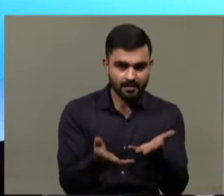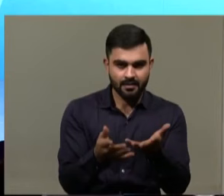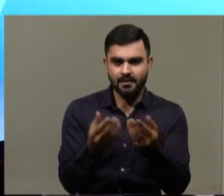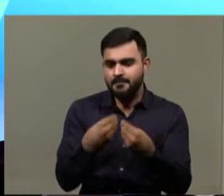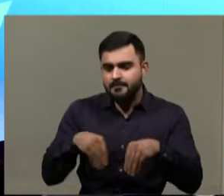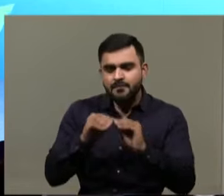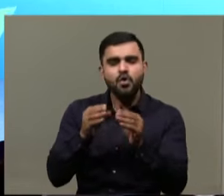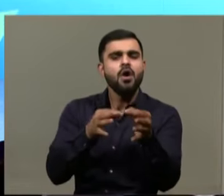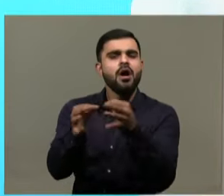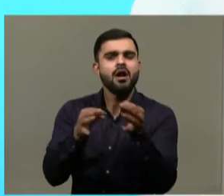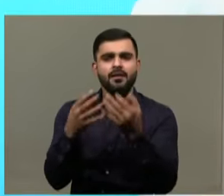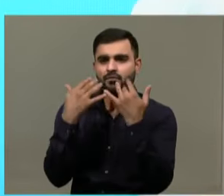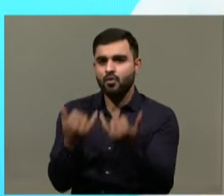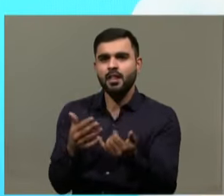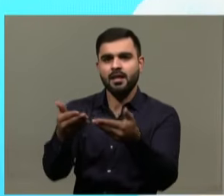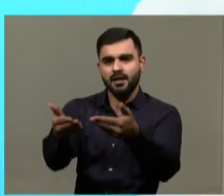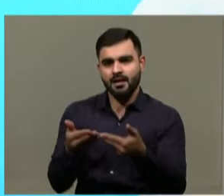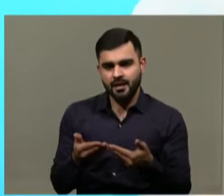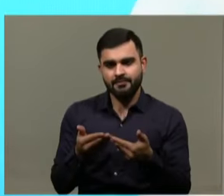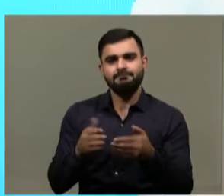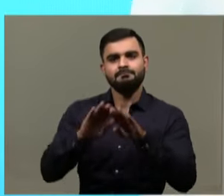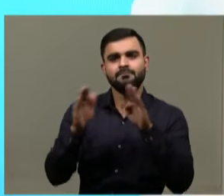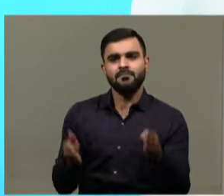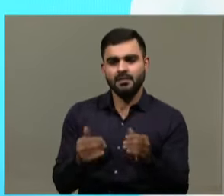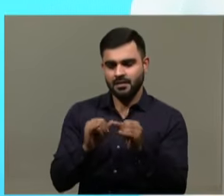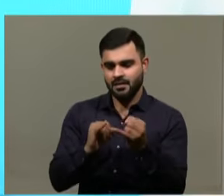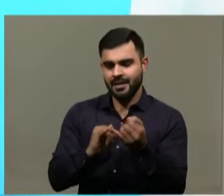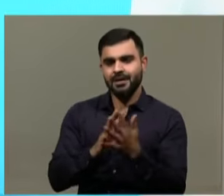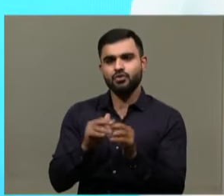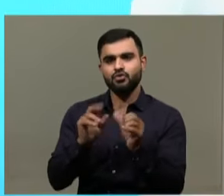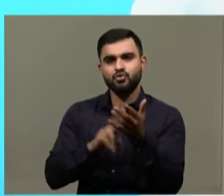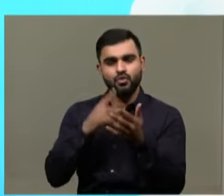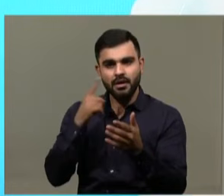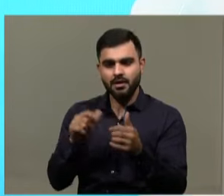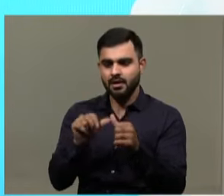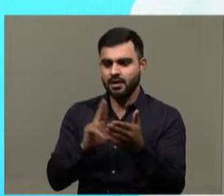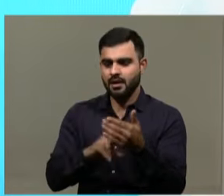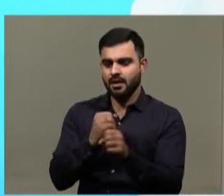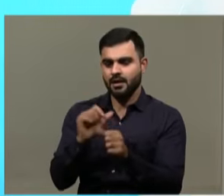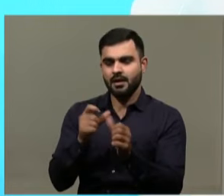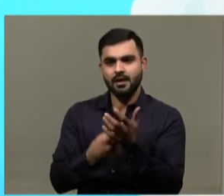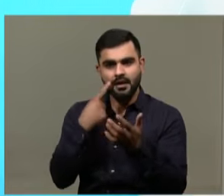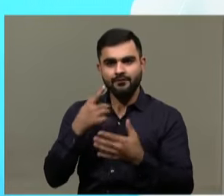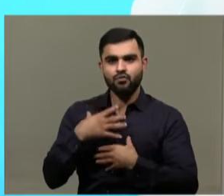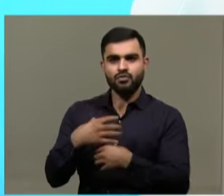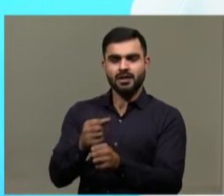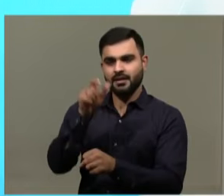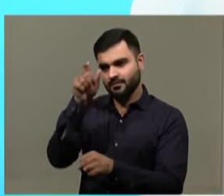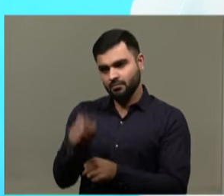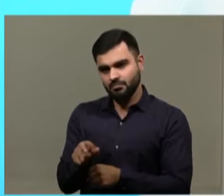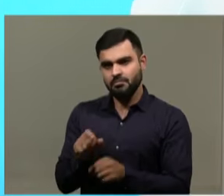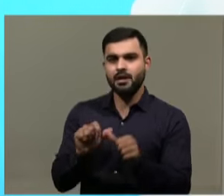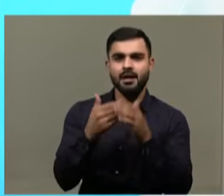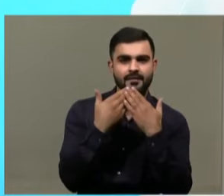To tell us more about this, we'd now would like to invite up on stage Ashuni Angari, founder and trustee, Ashuni Angari Trust, Bilaku